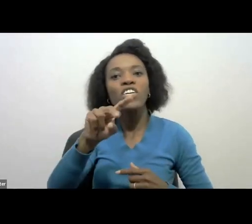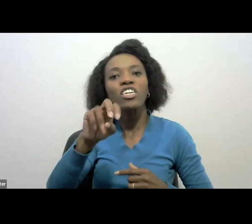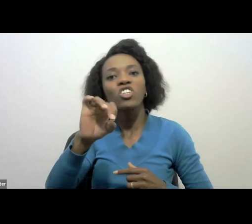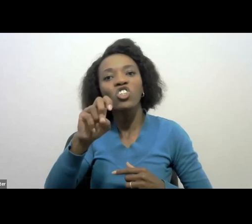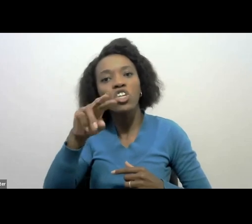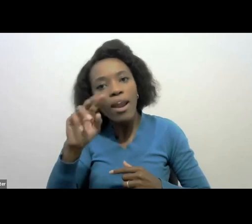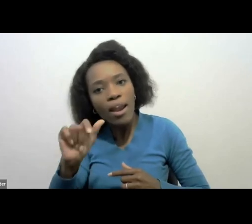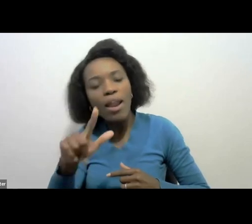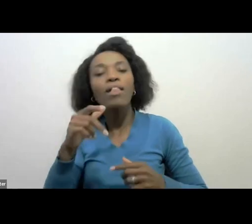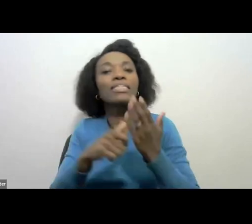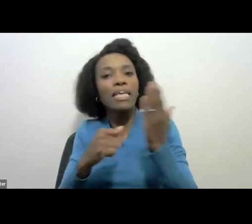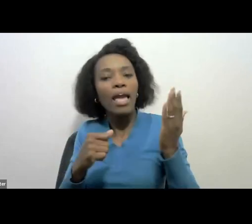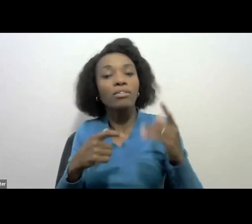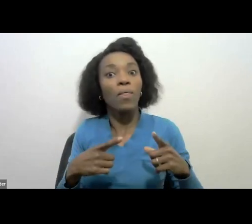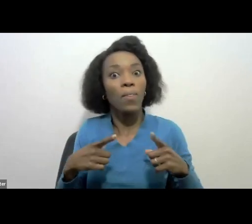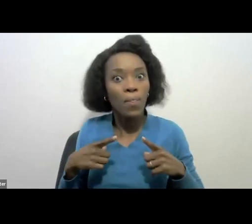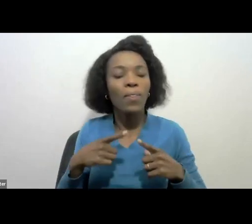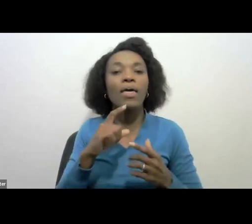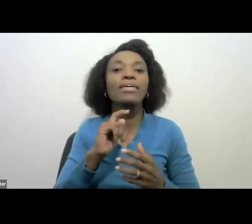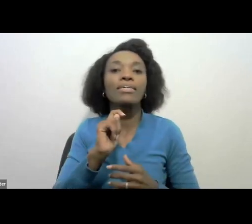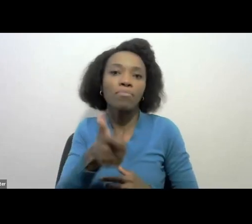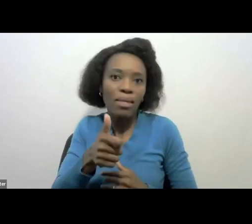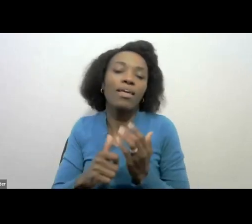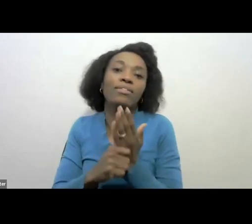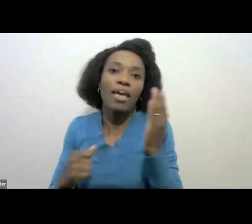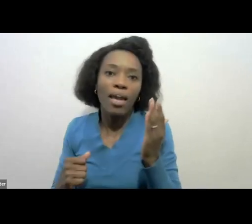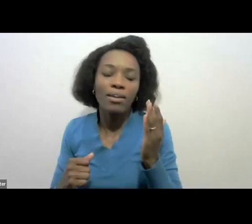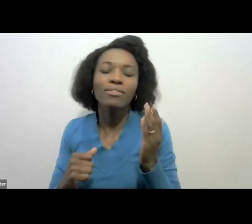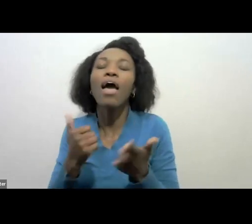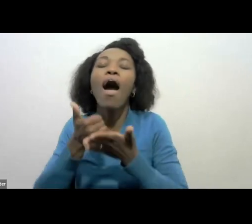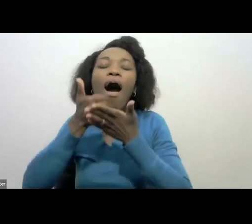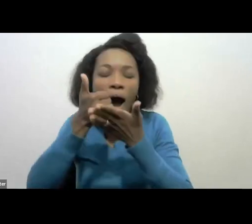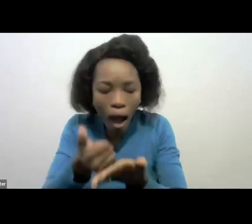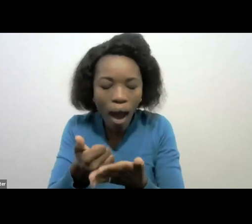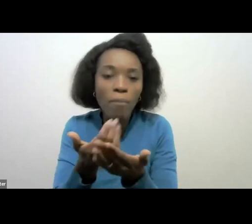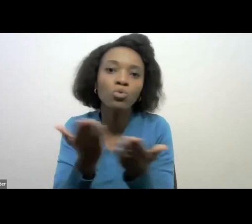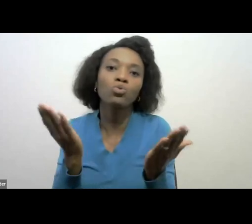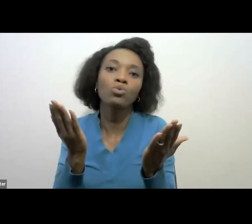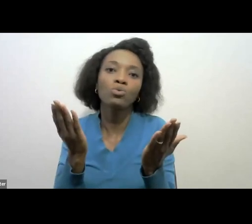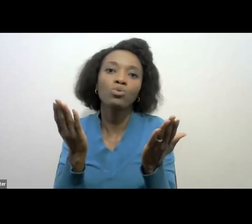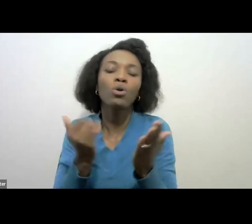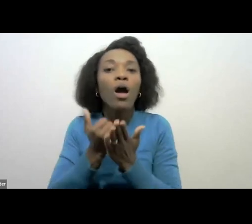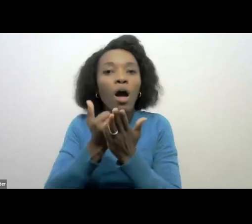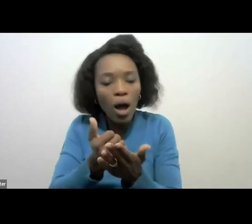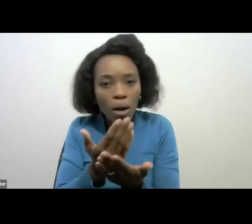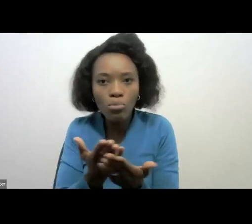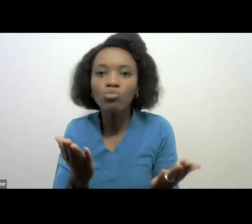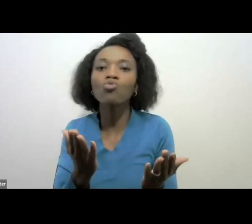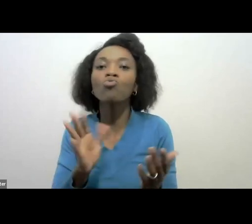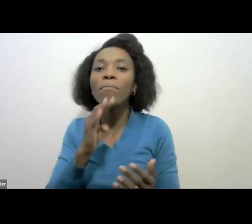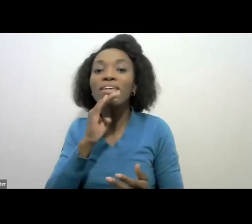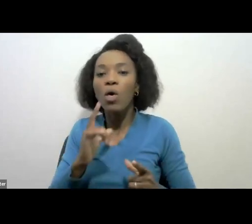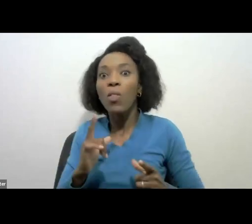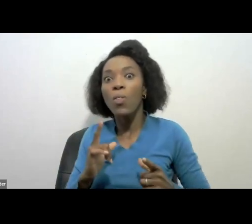and gentlemen provisional tax is there to assist you or maybe to make a provision